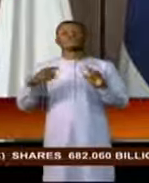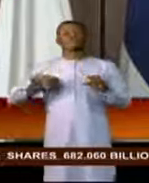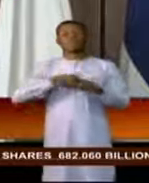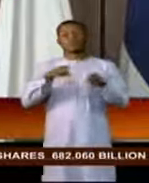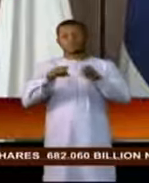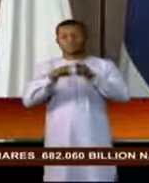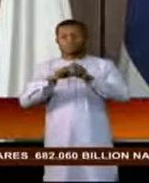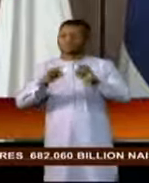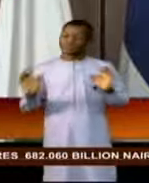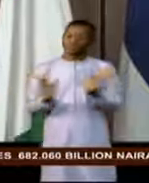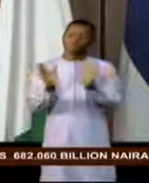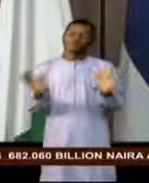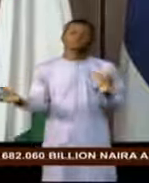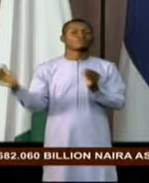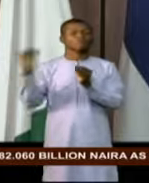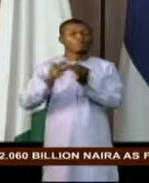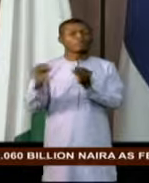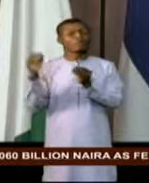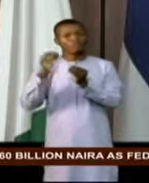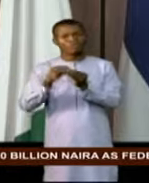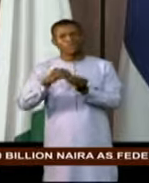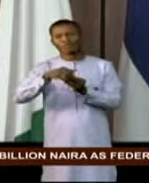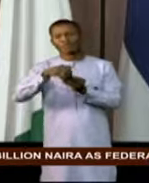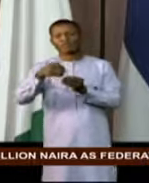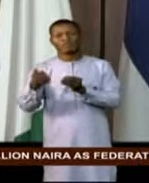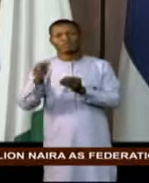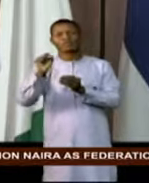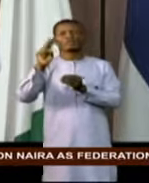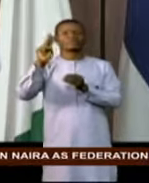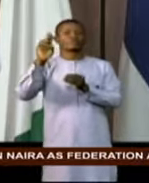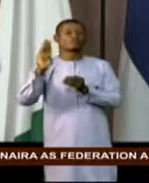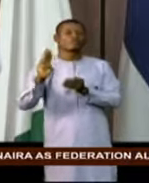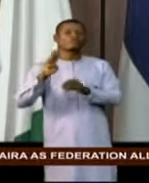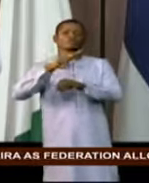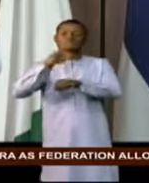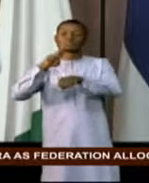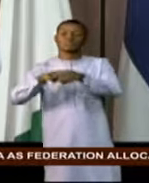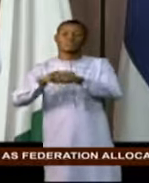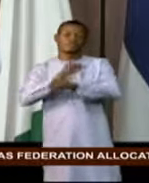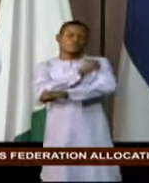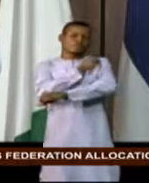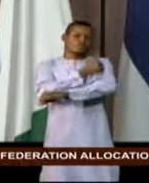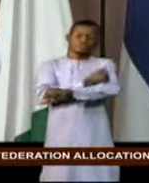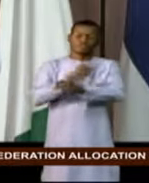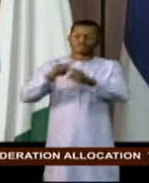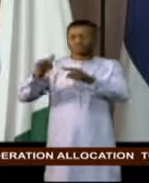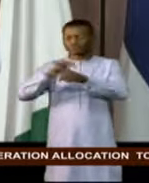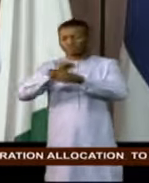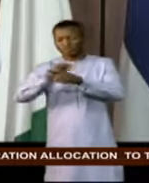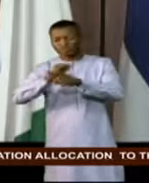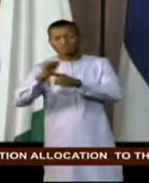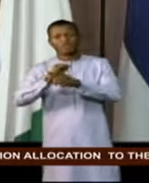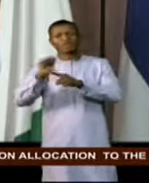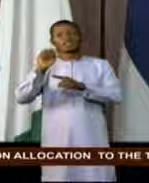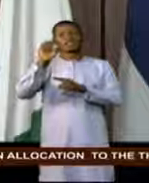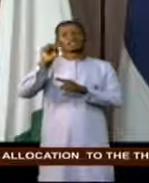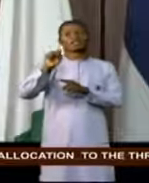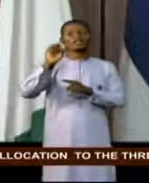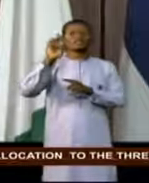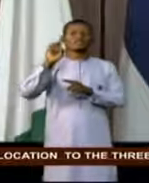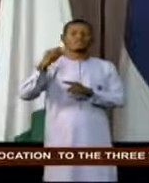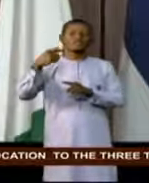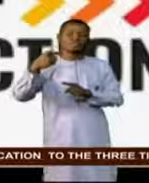more sub-national authorities to appoint and train sustainable development goals